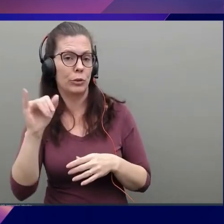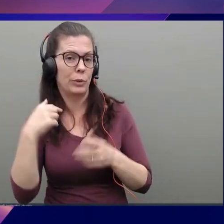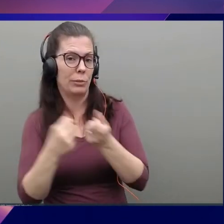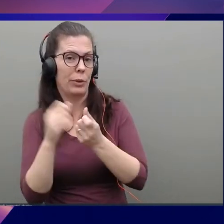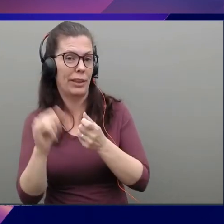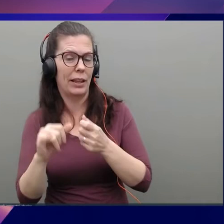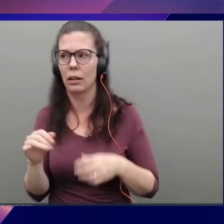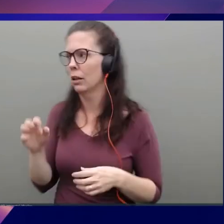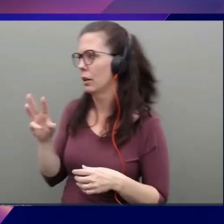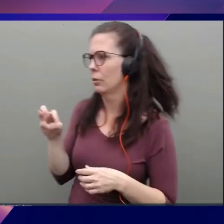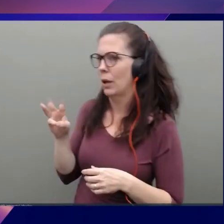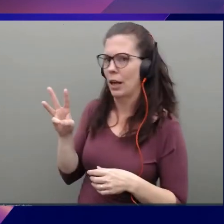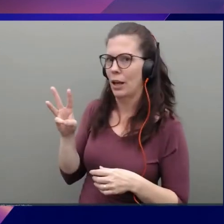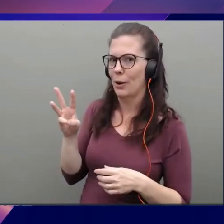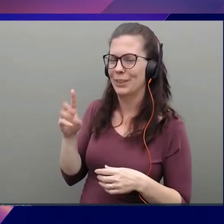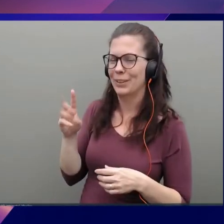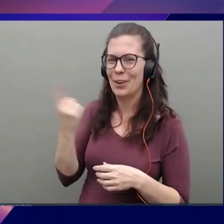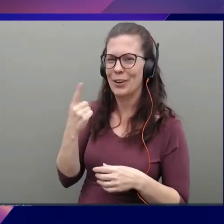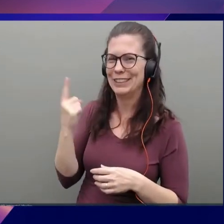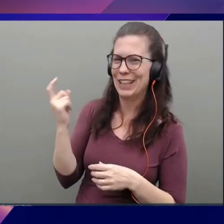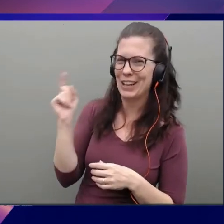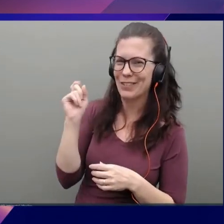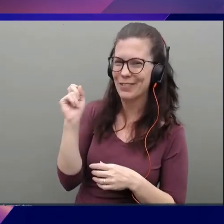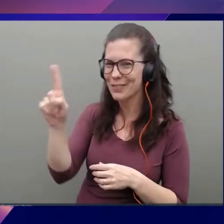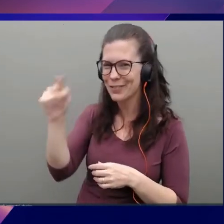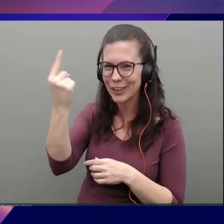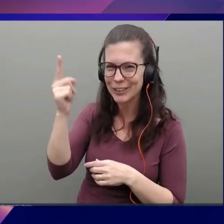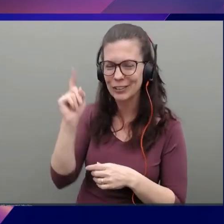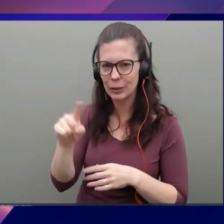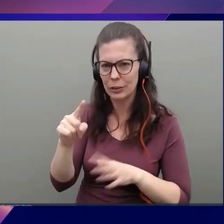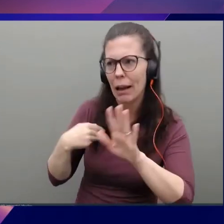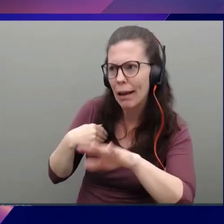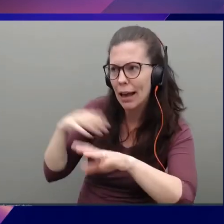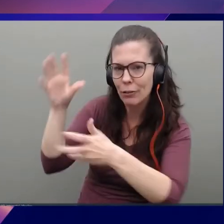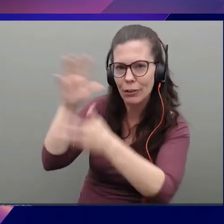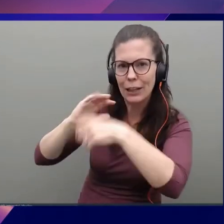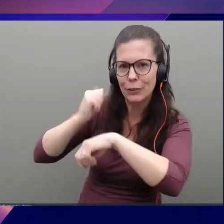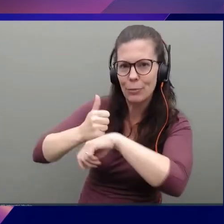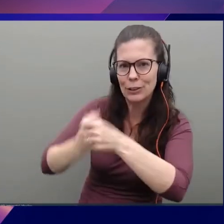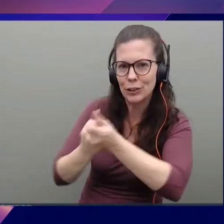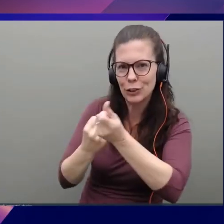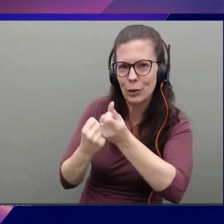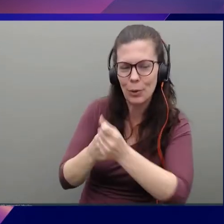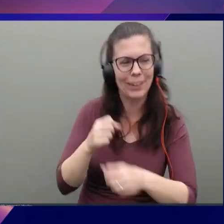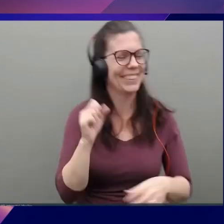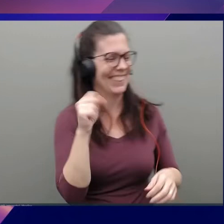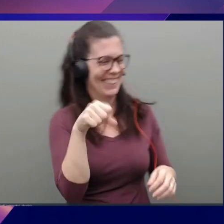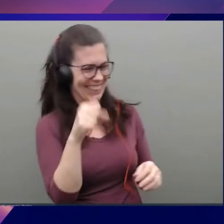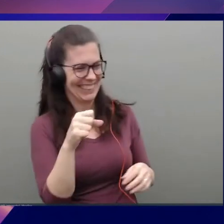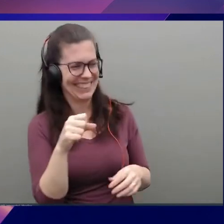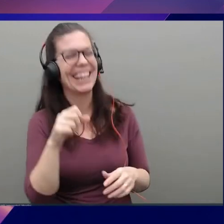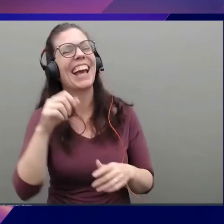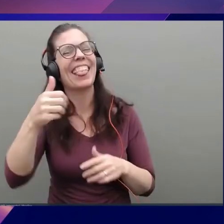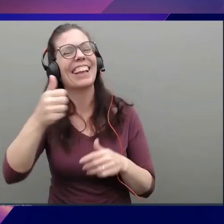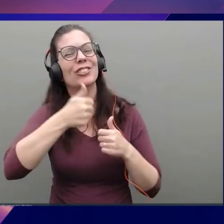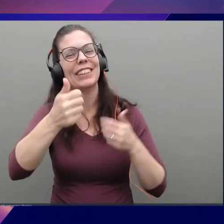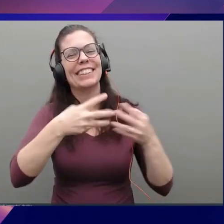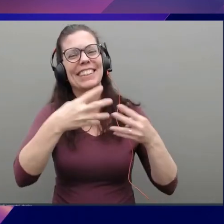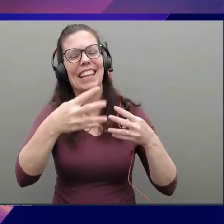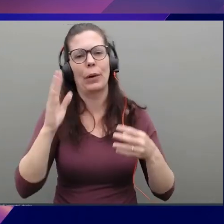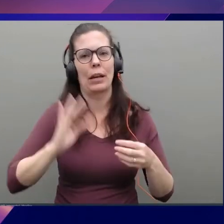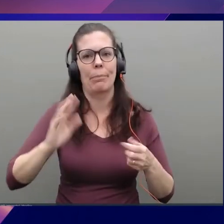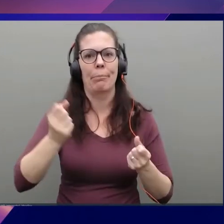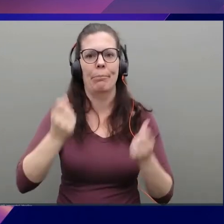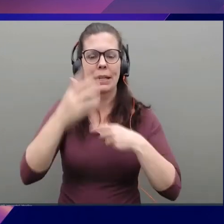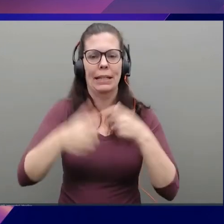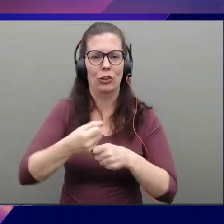how that's always like one of the first questions is, like, does this have CloudFormation support? When I presented it at Transit Gateway years ago at reInvent, I think I only